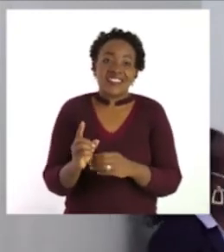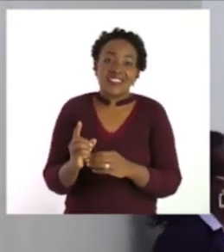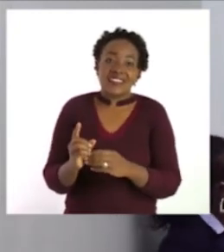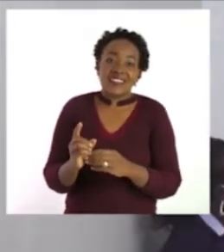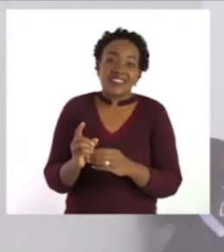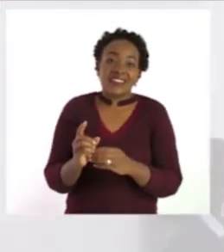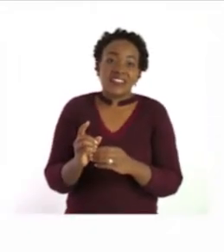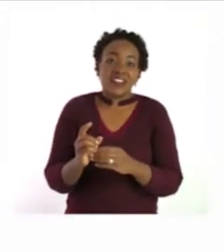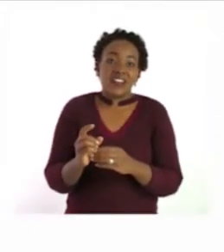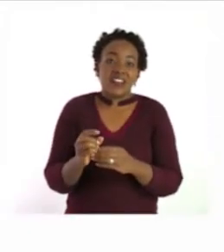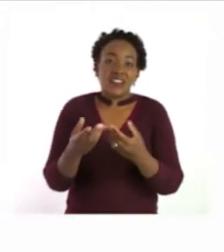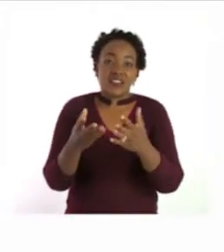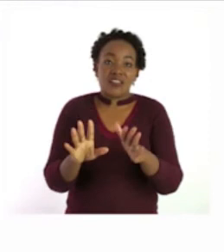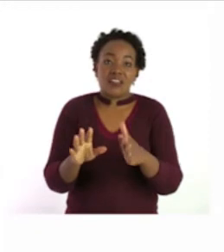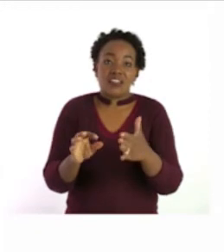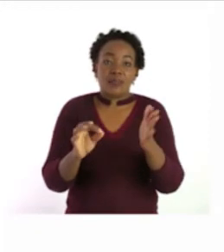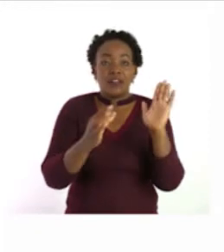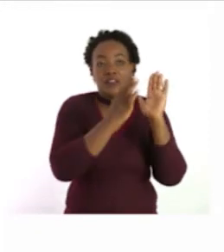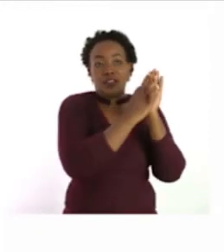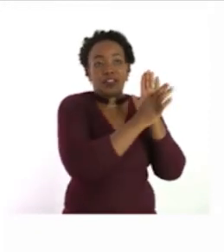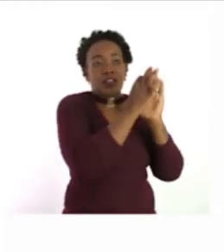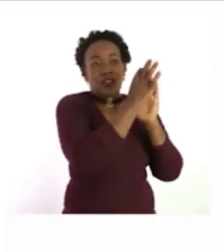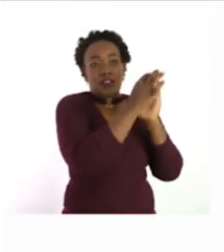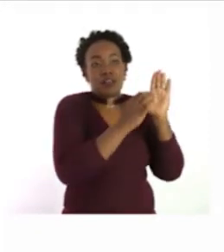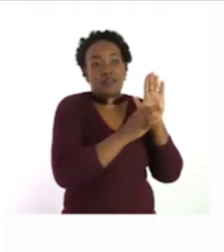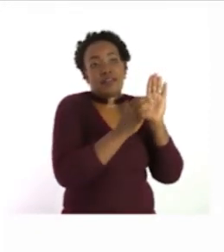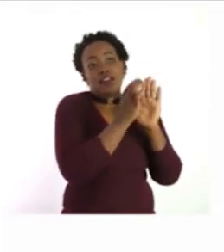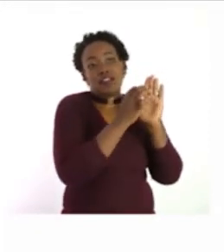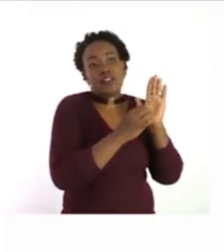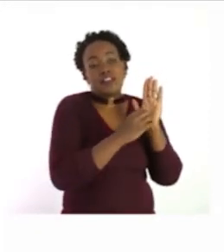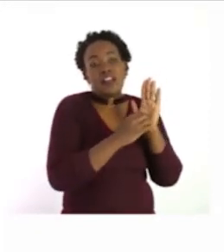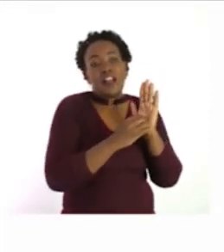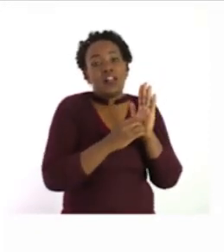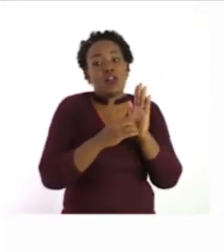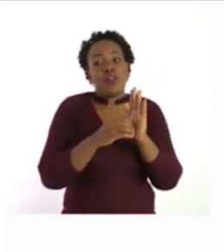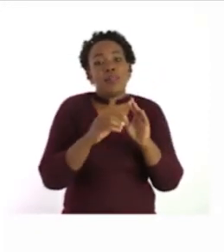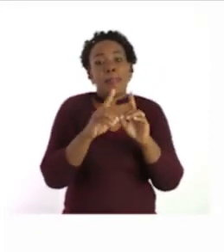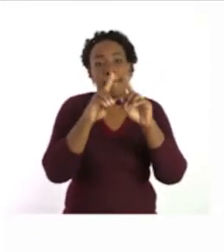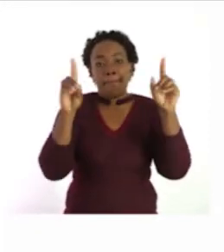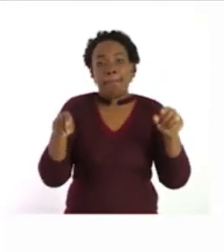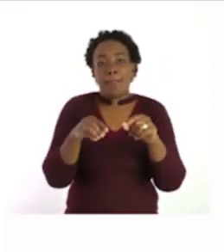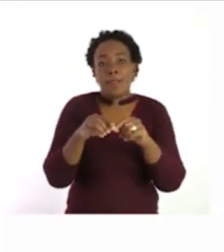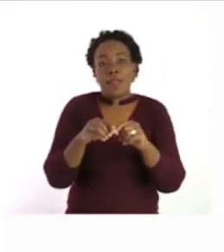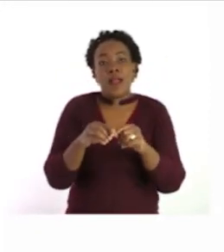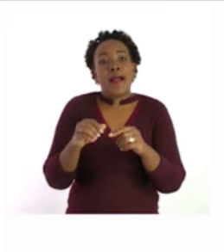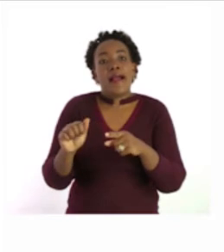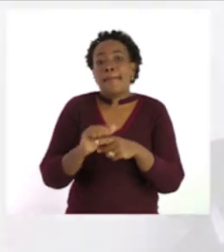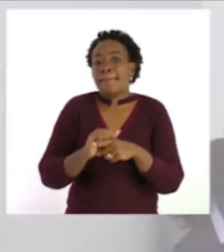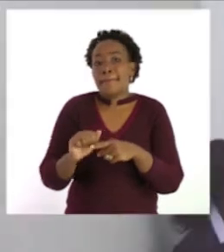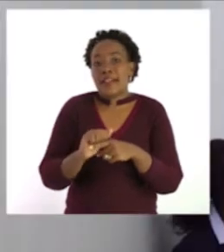That's all about the fraction chart. You must also try to draw it grade twos.